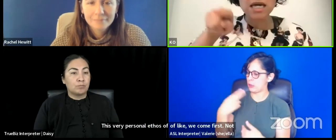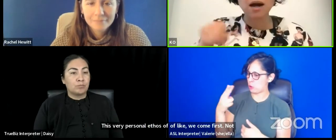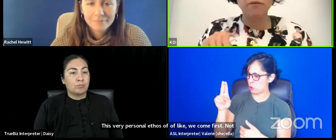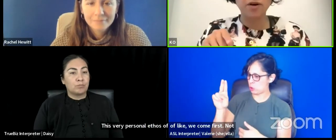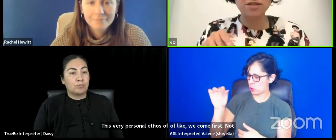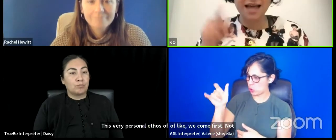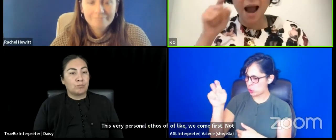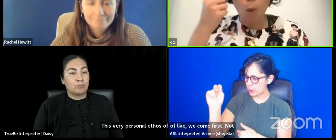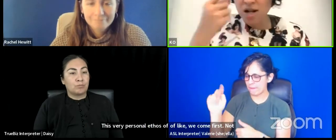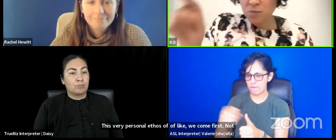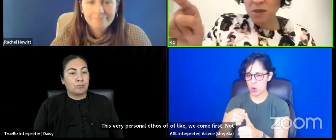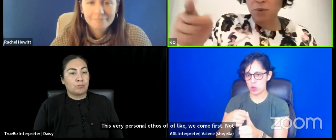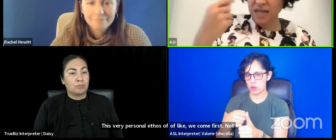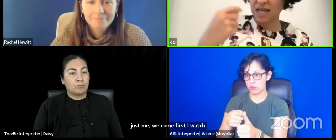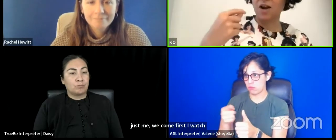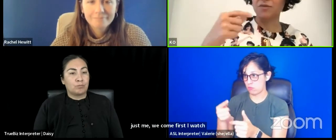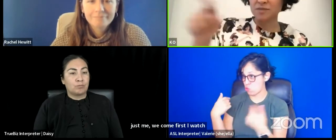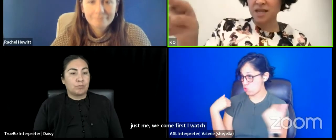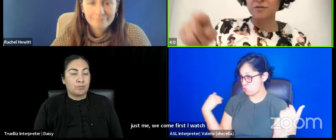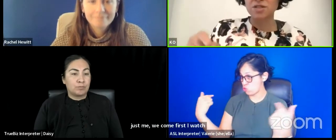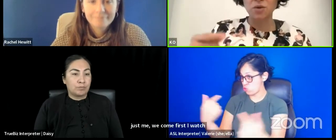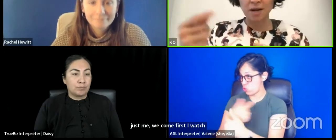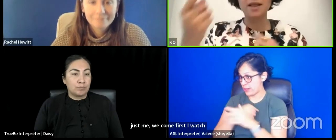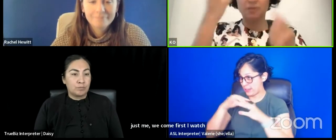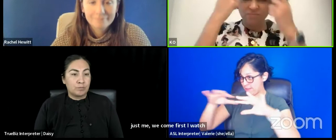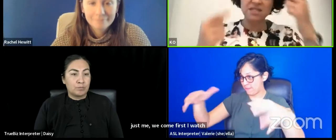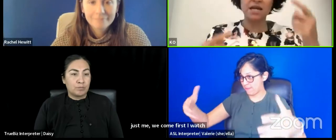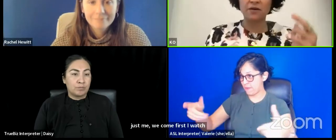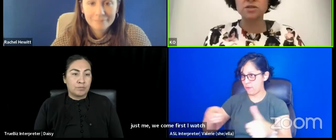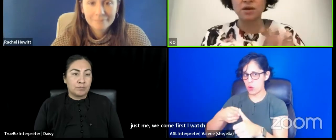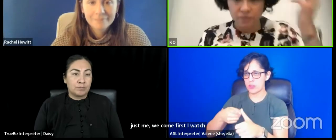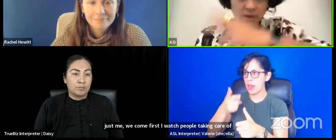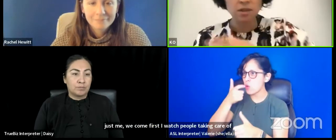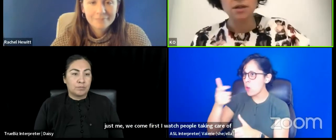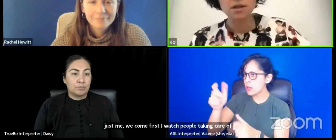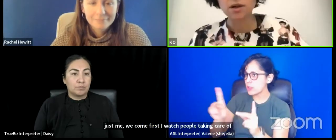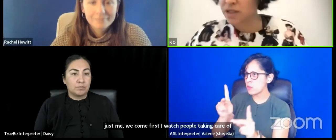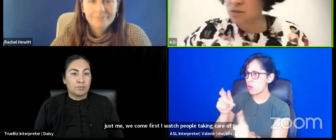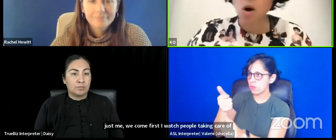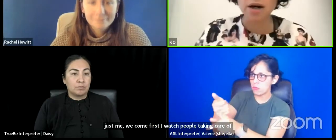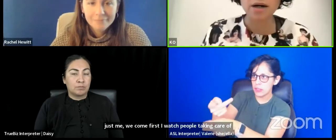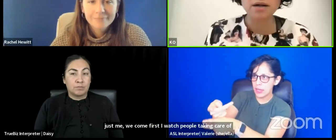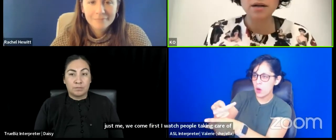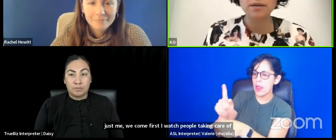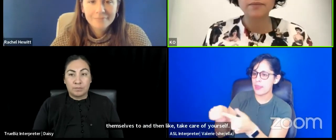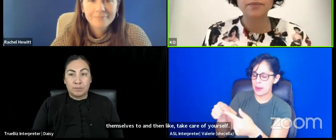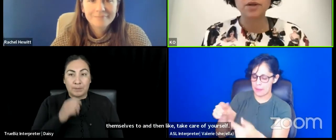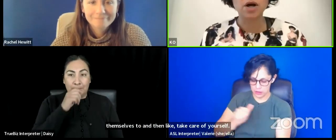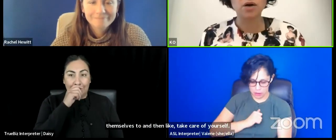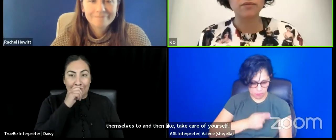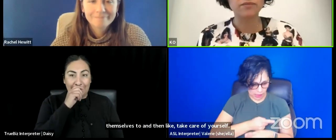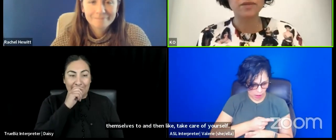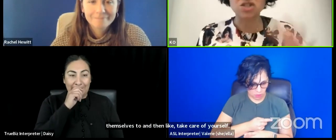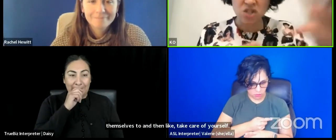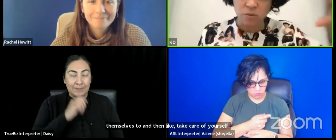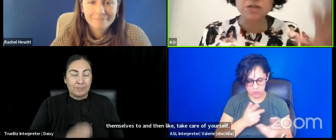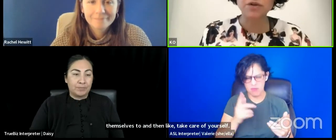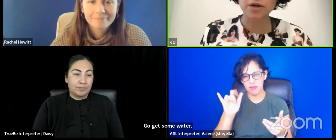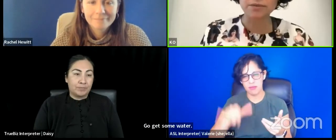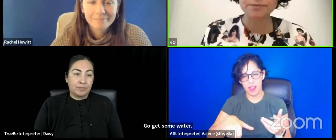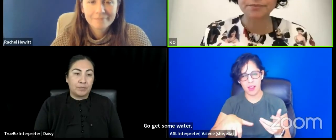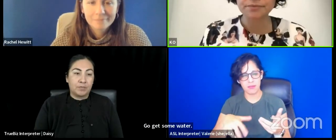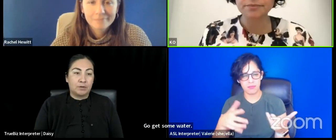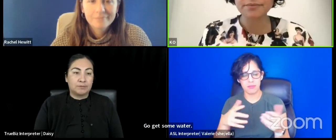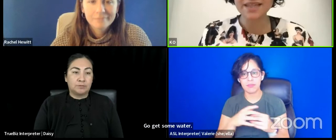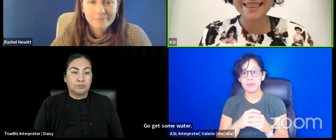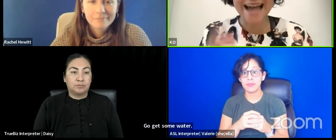We come first that I watch people taking care of themselves too. And then I'm like, take care of yourself, go get some water. You know, this is too much